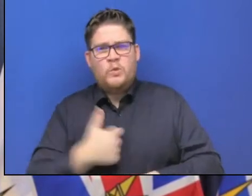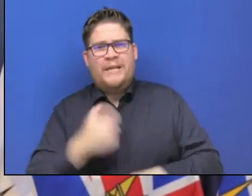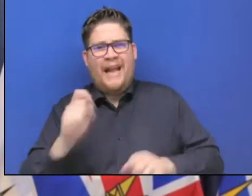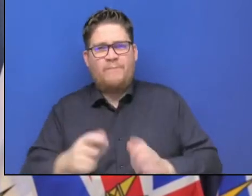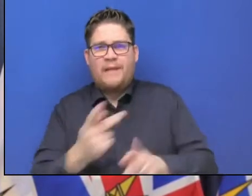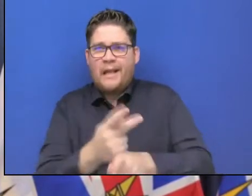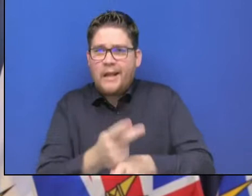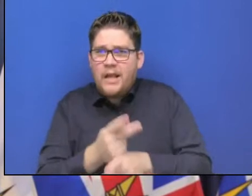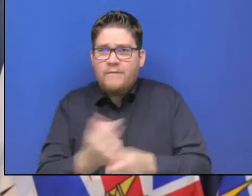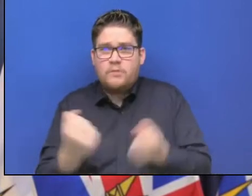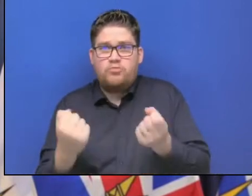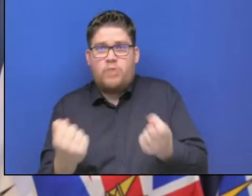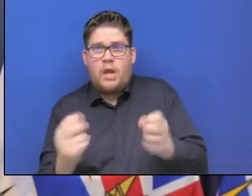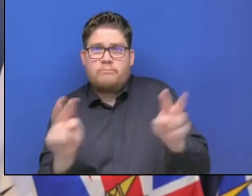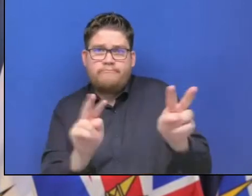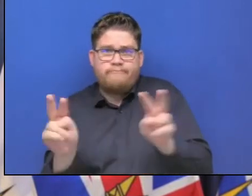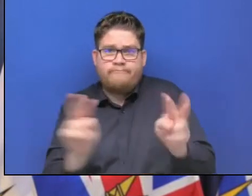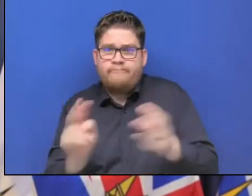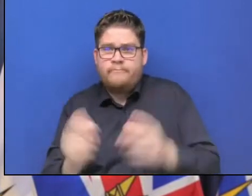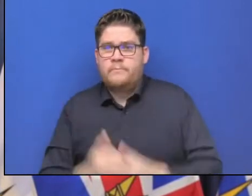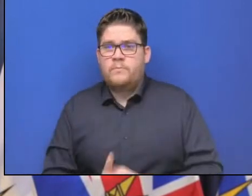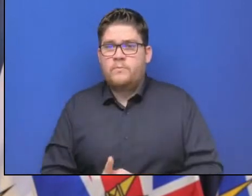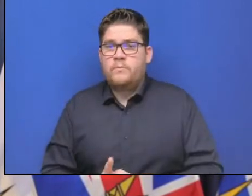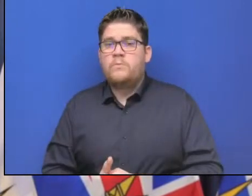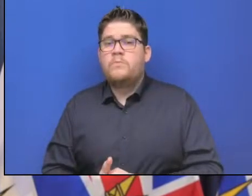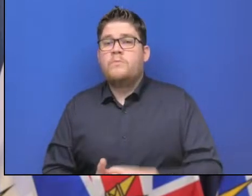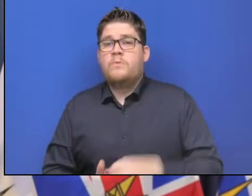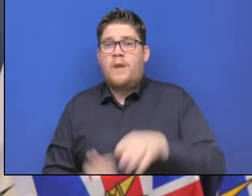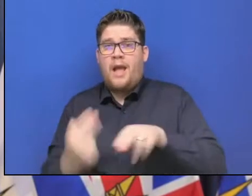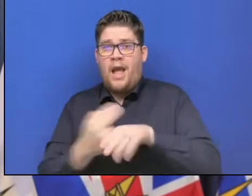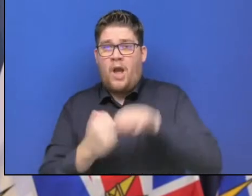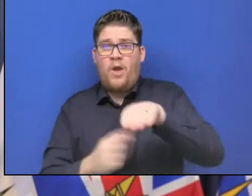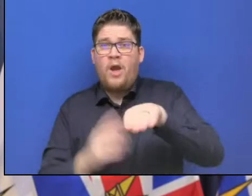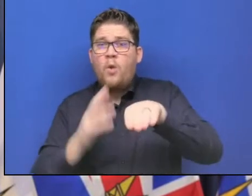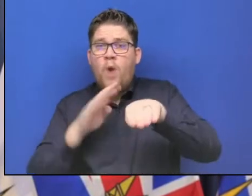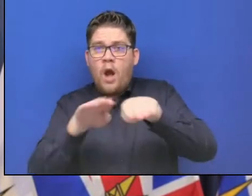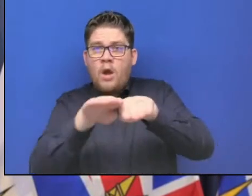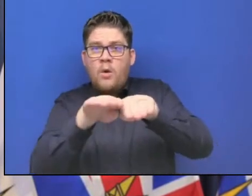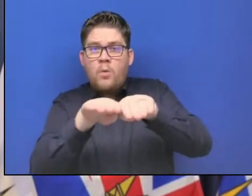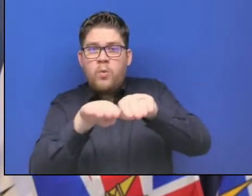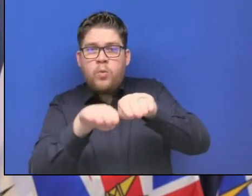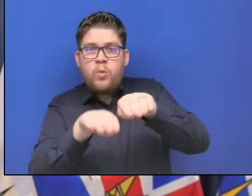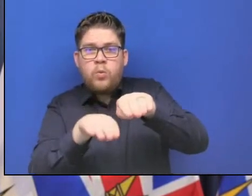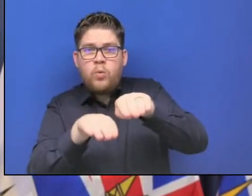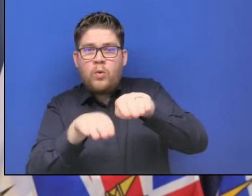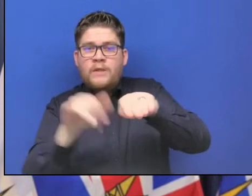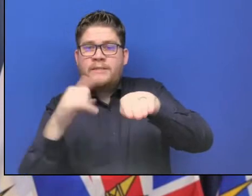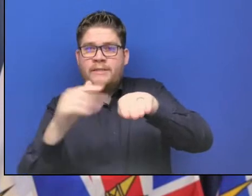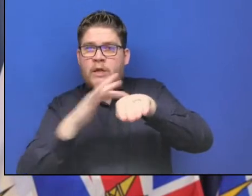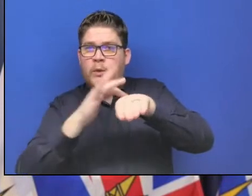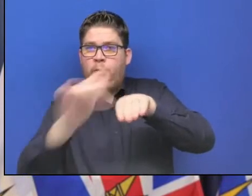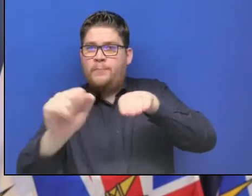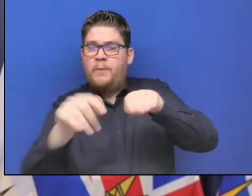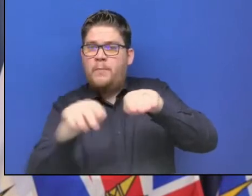days is in good condition. The electric systems for highway lighting, roads are intact. We had worried that